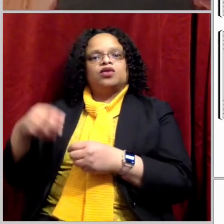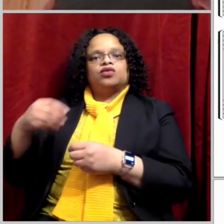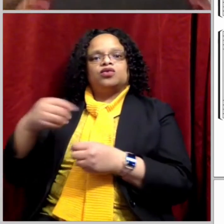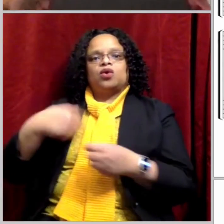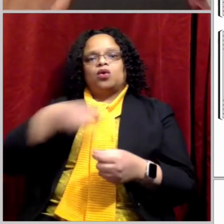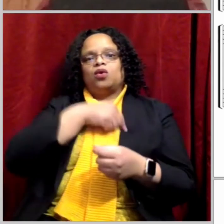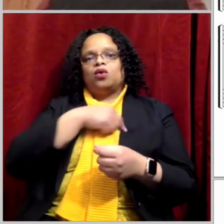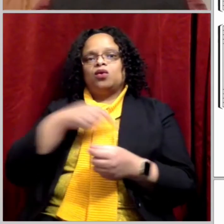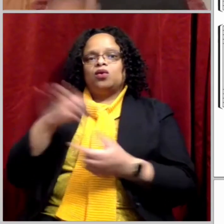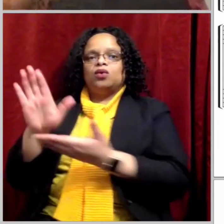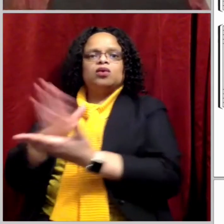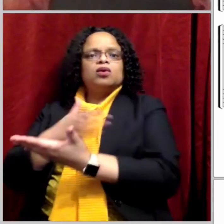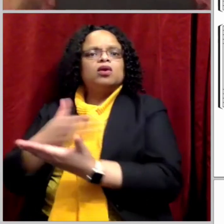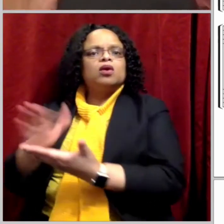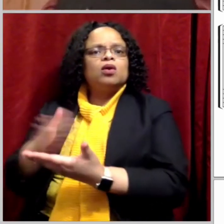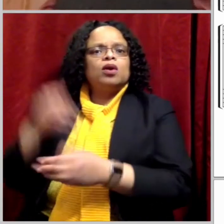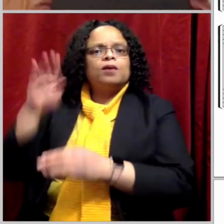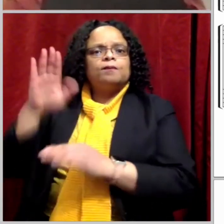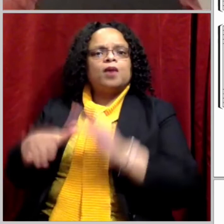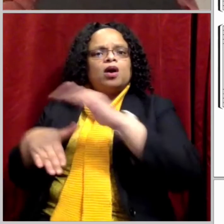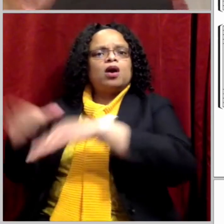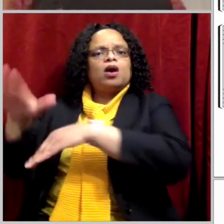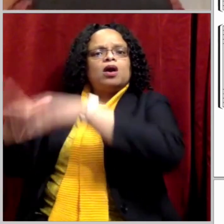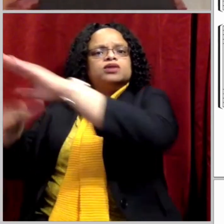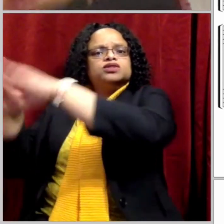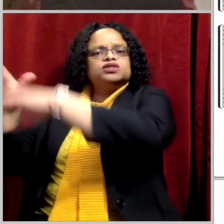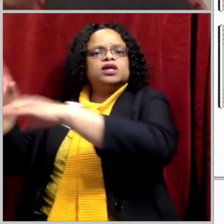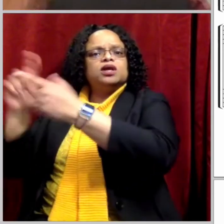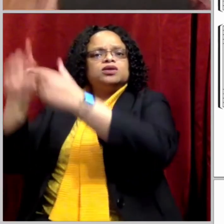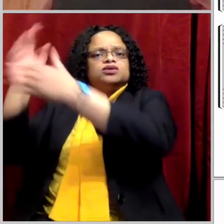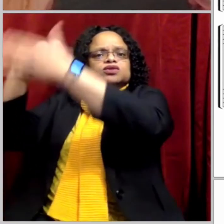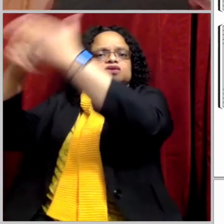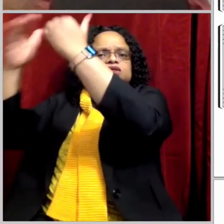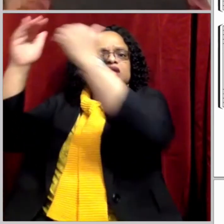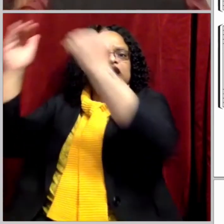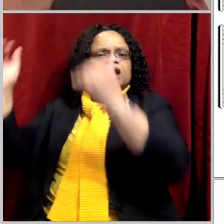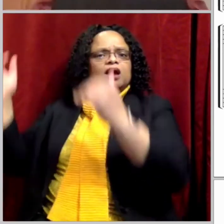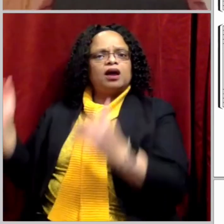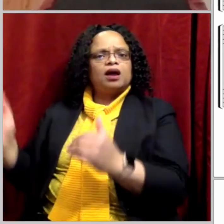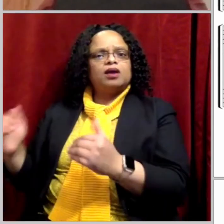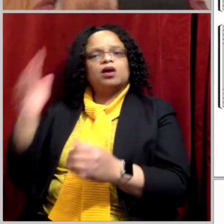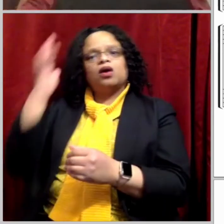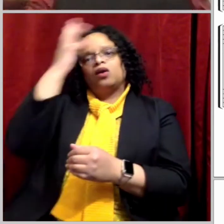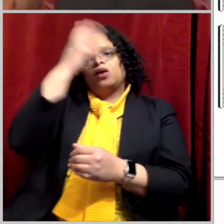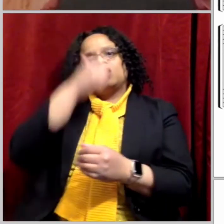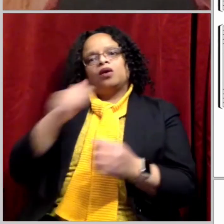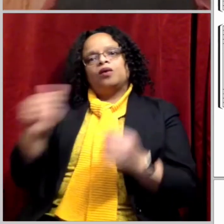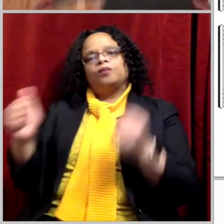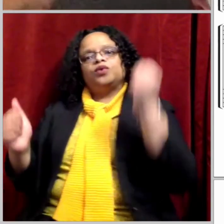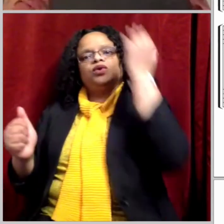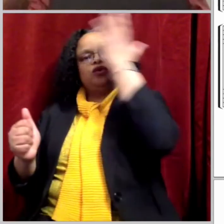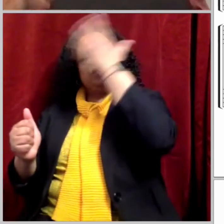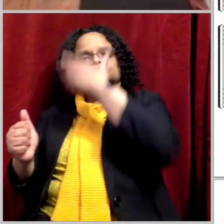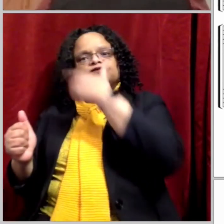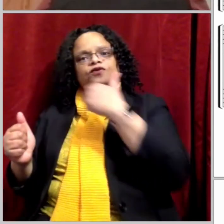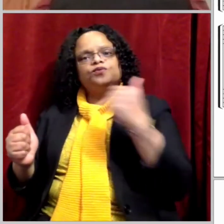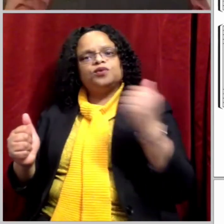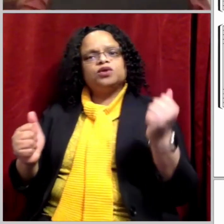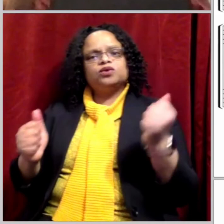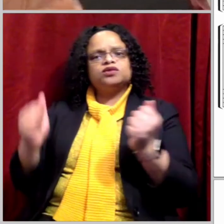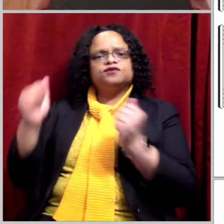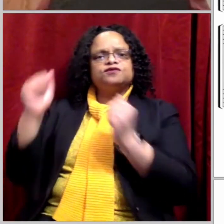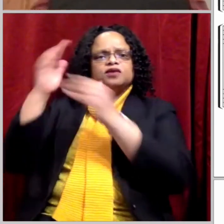the throne We're marching to Zion Beautiful,